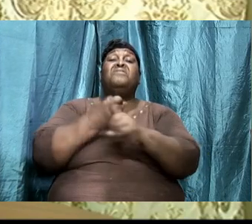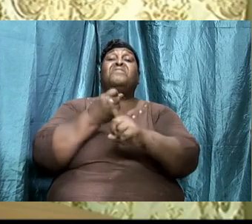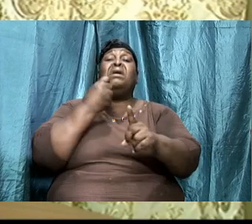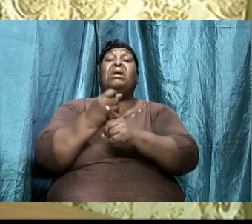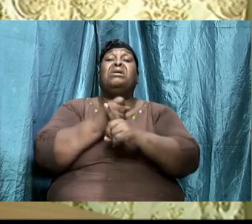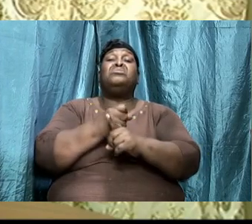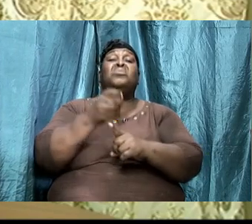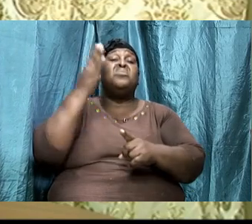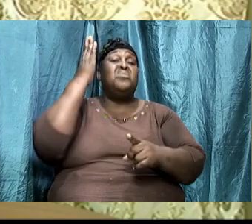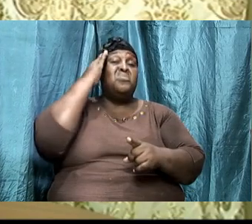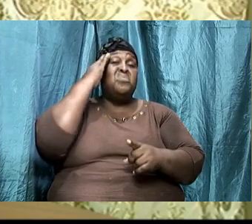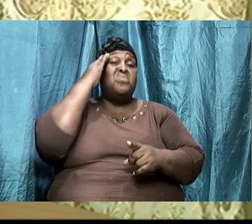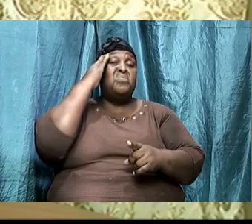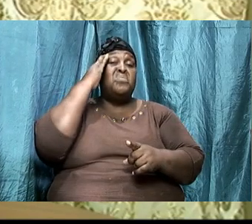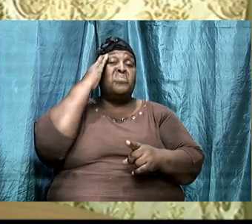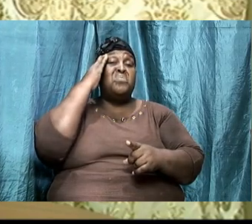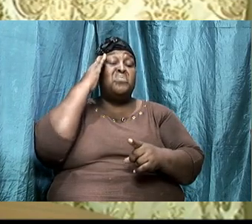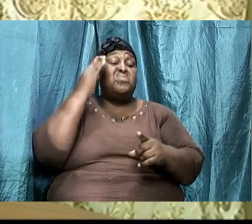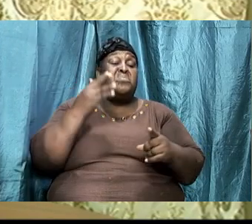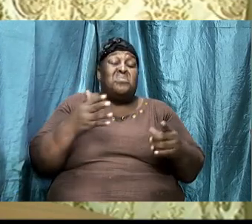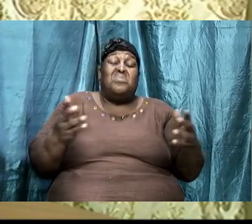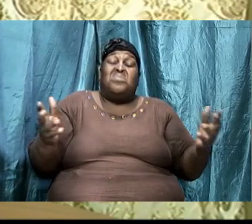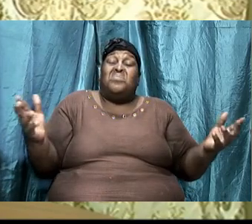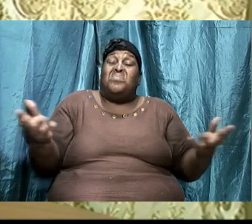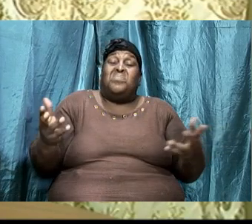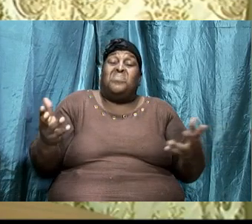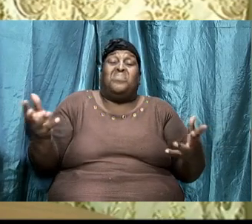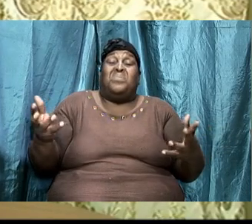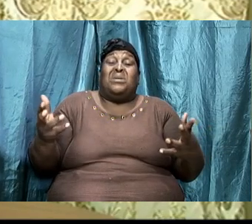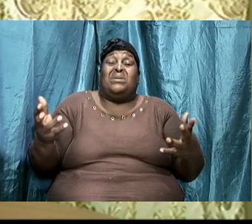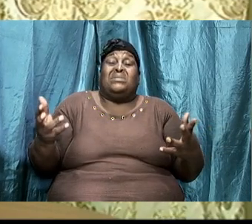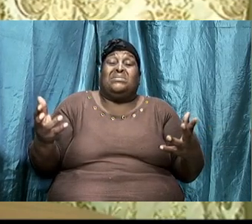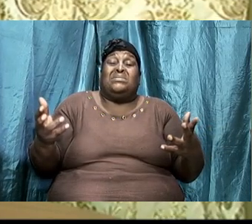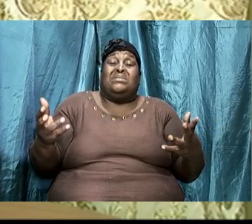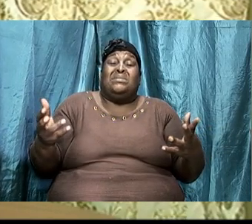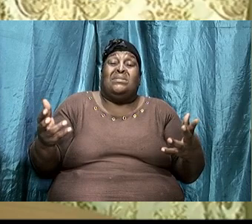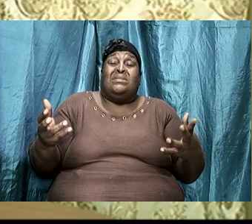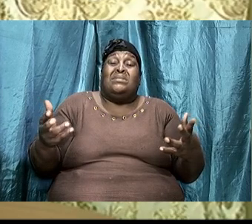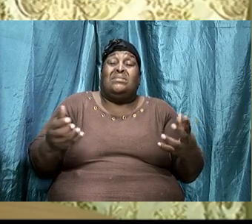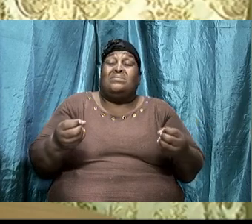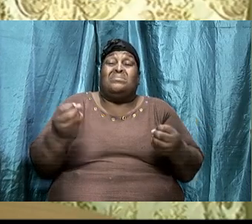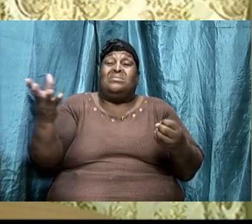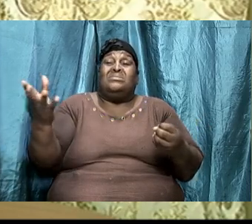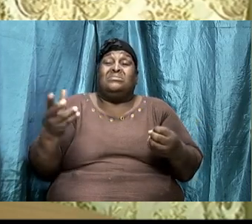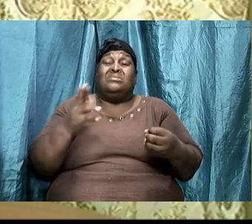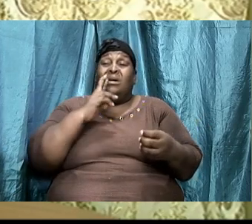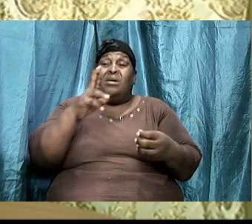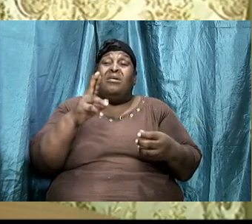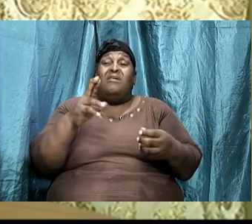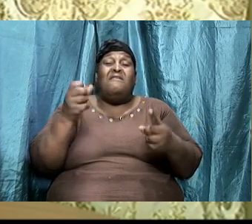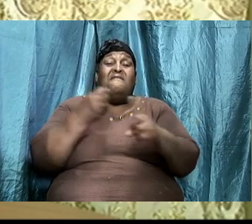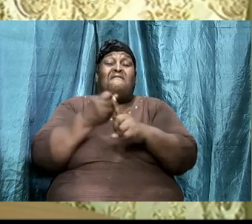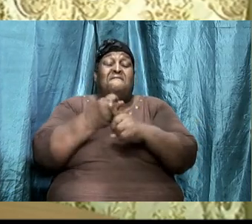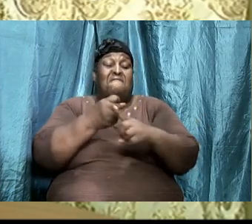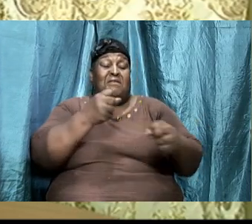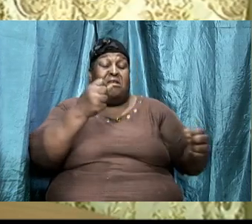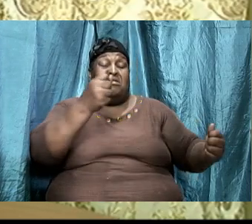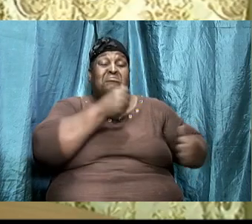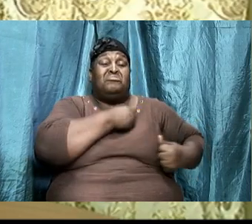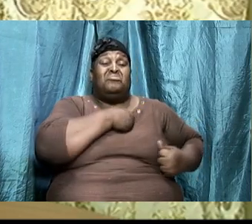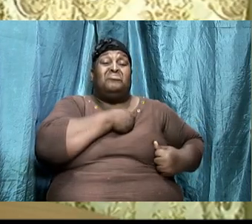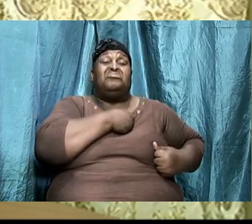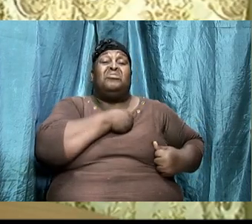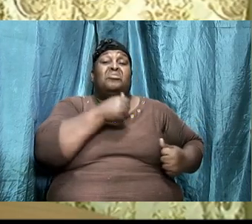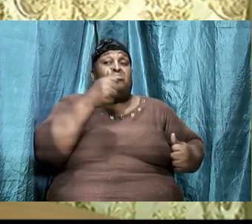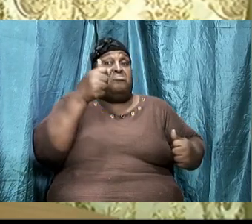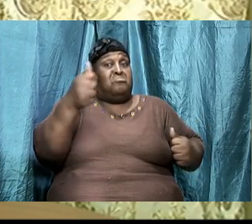knowing what the conditions are or whether you are fighting a soldier on an open field or whether you